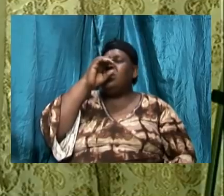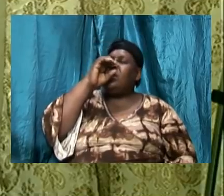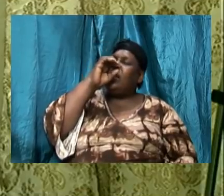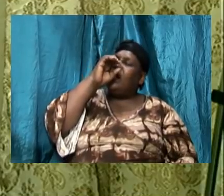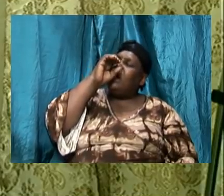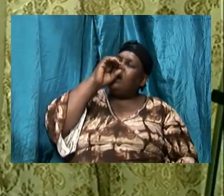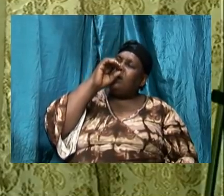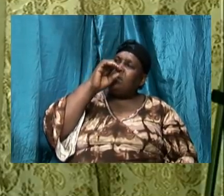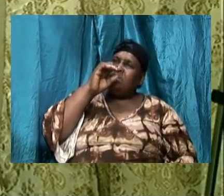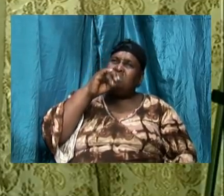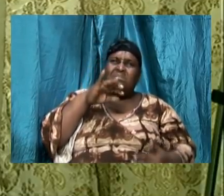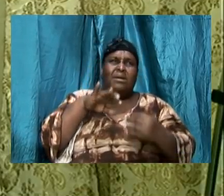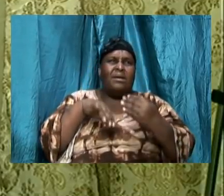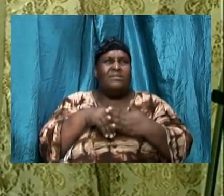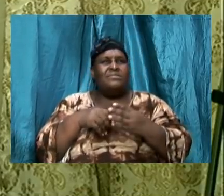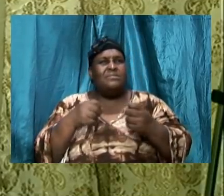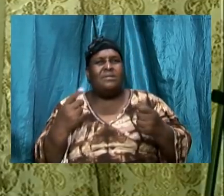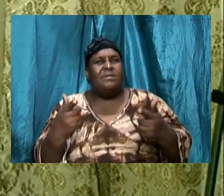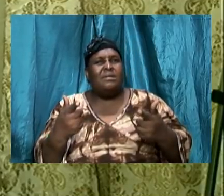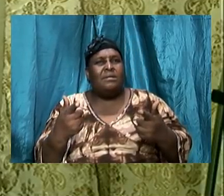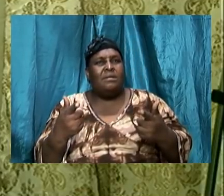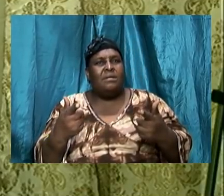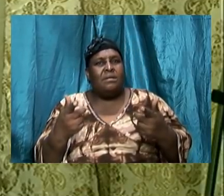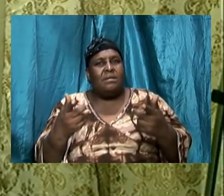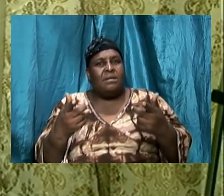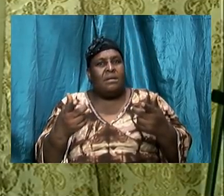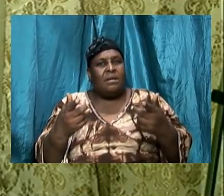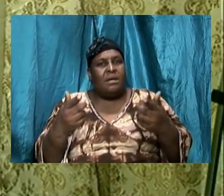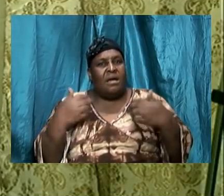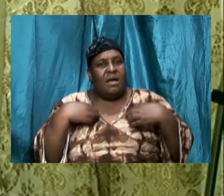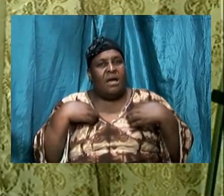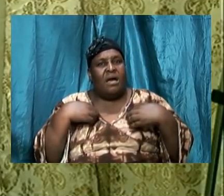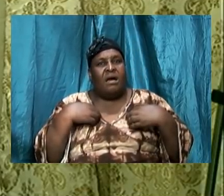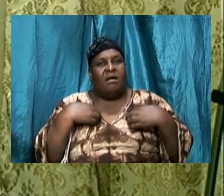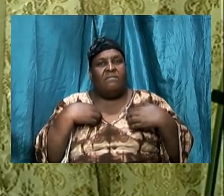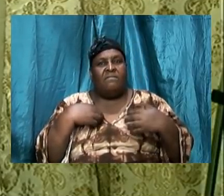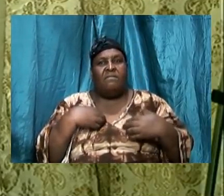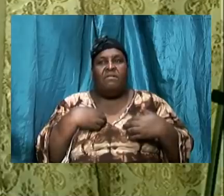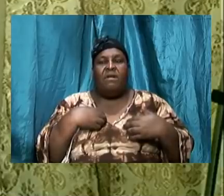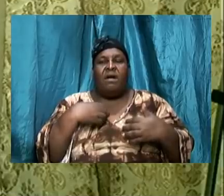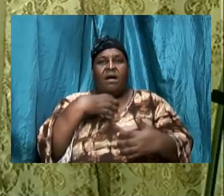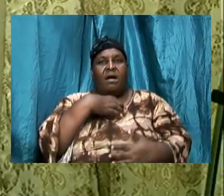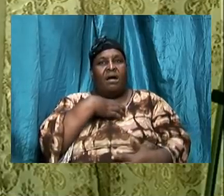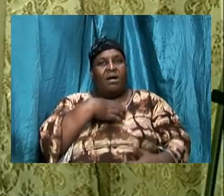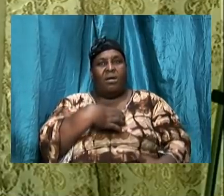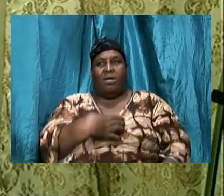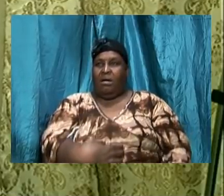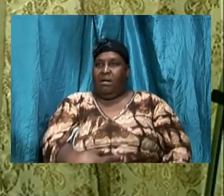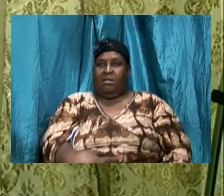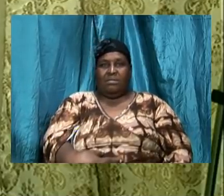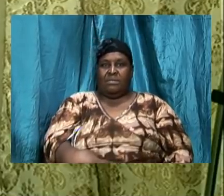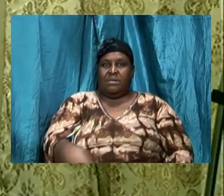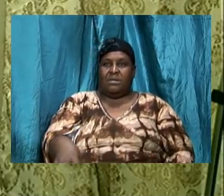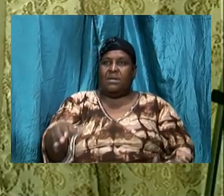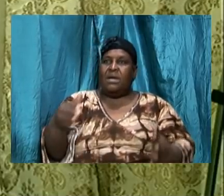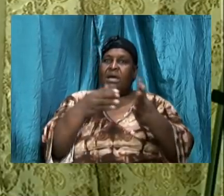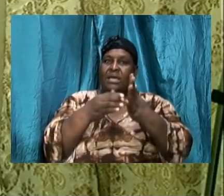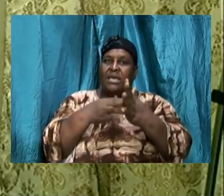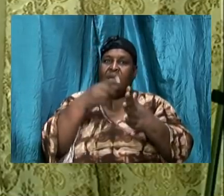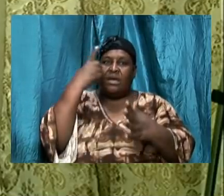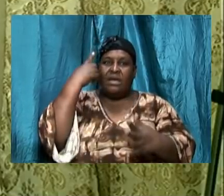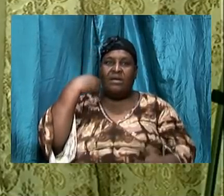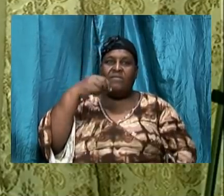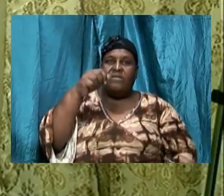I start to have a crave again for alcohol no I know something is happening there because